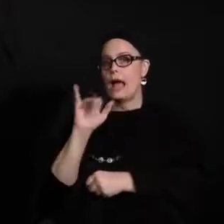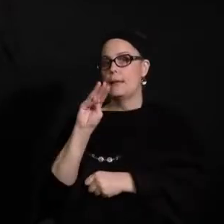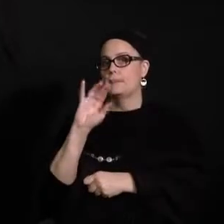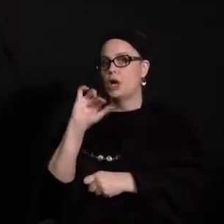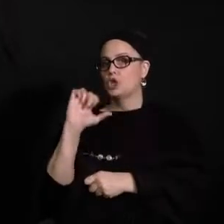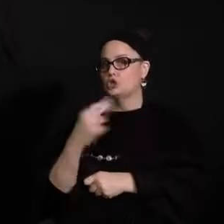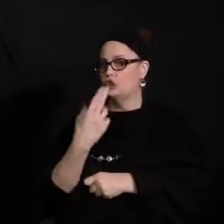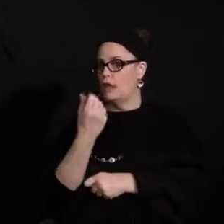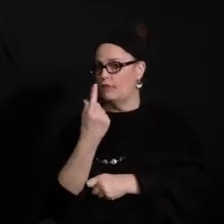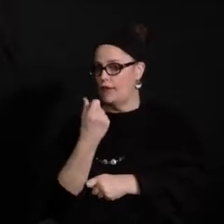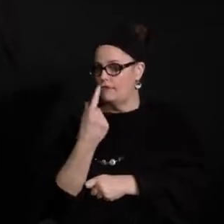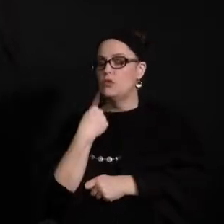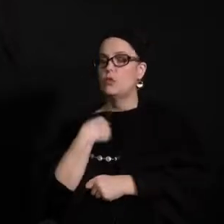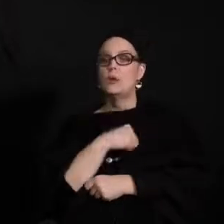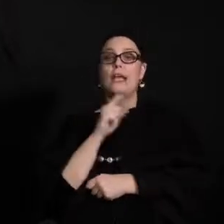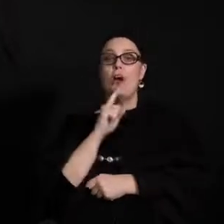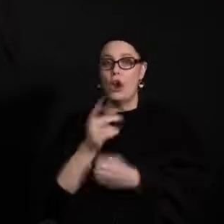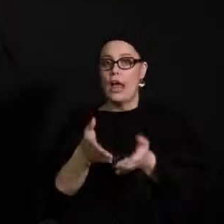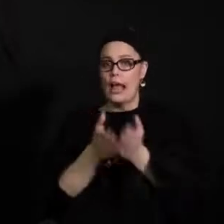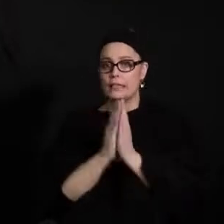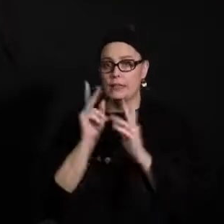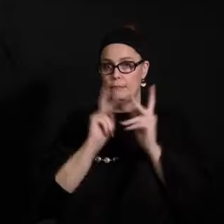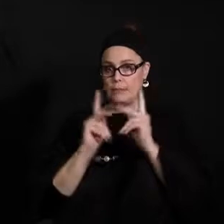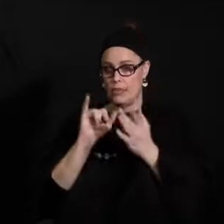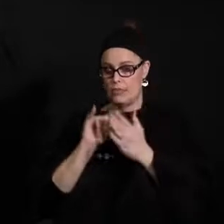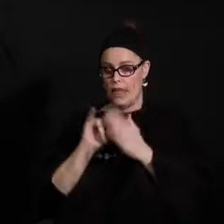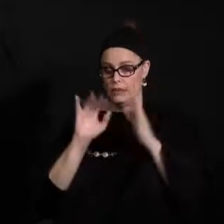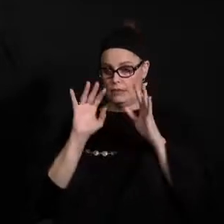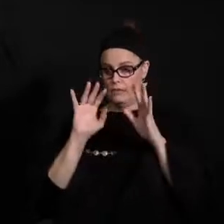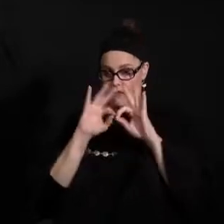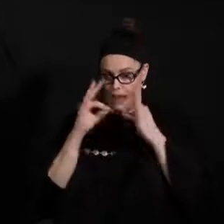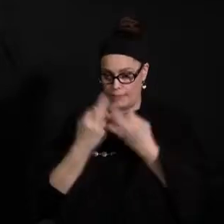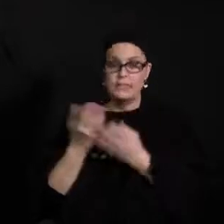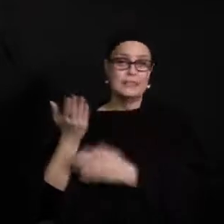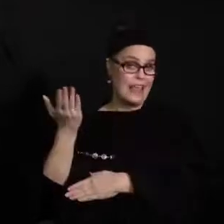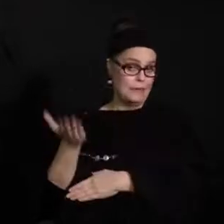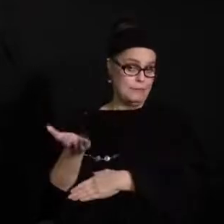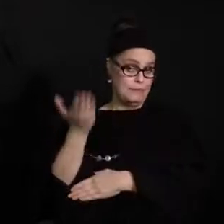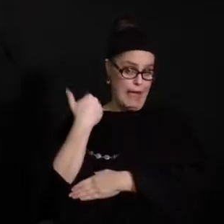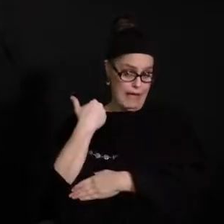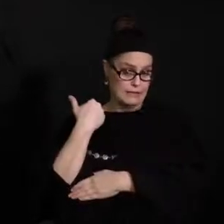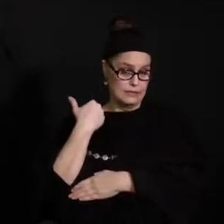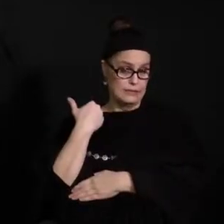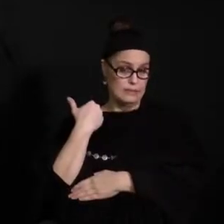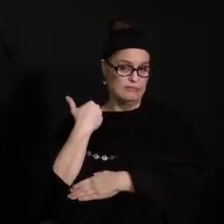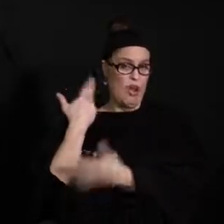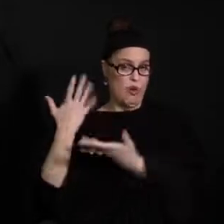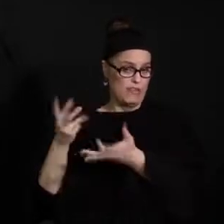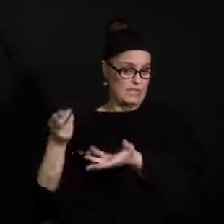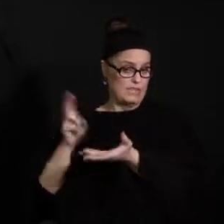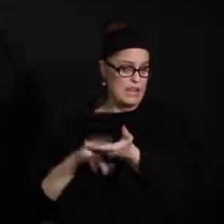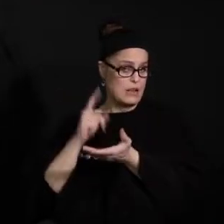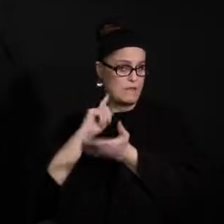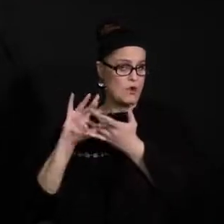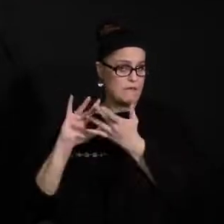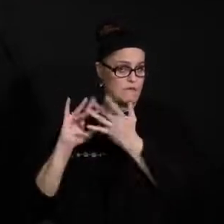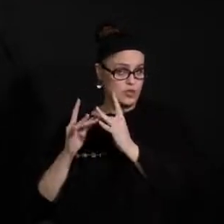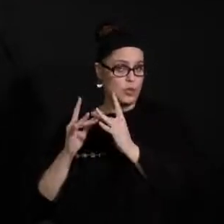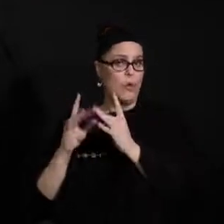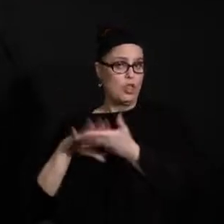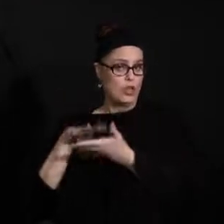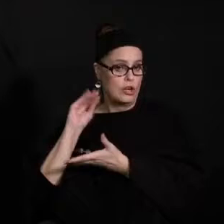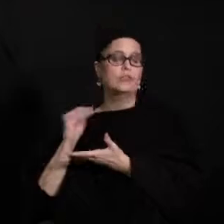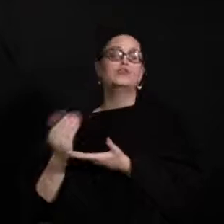So we are asking folks who have families who have previously submitted to submit now, given the current conditions